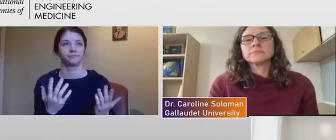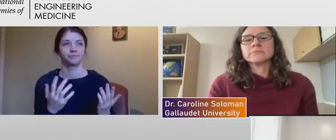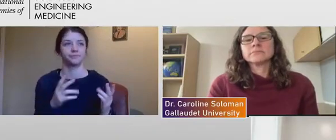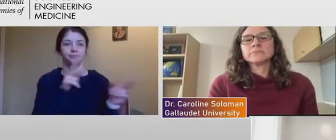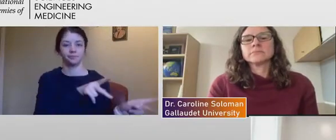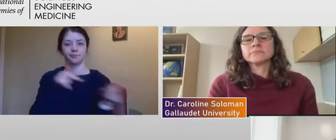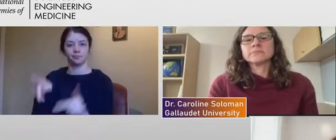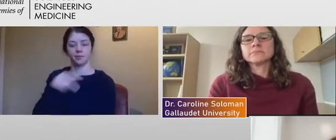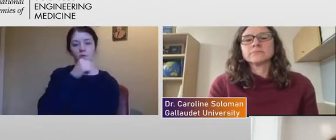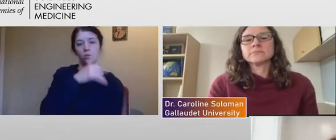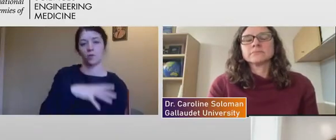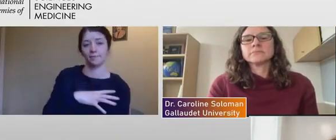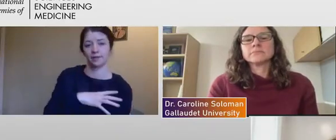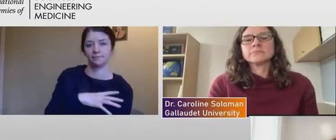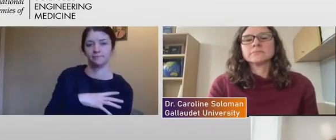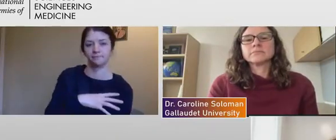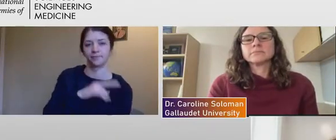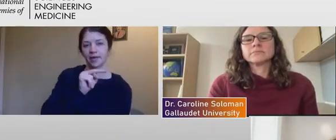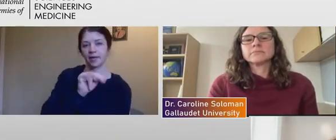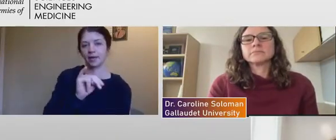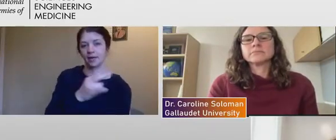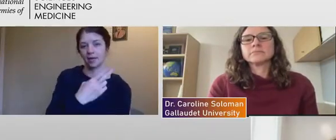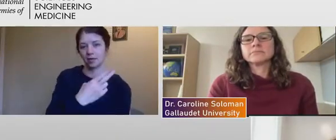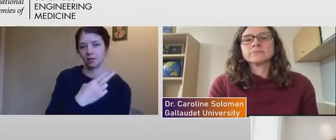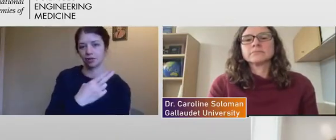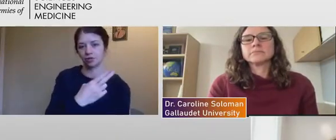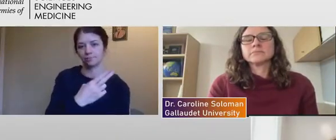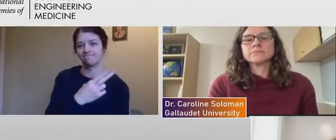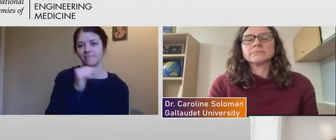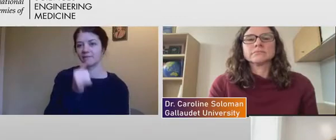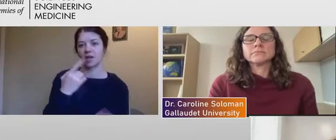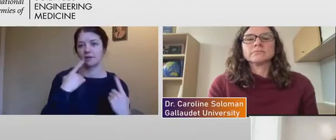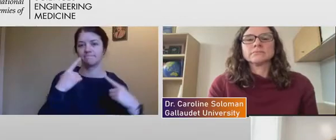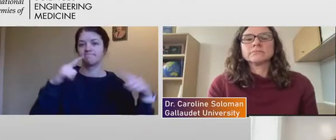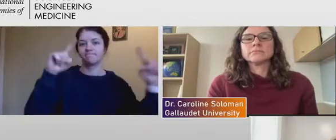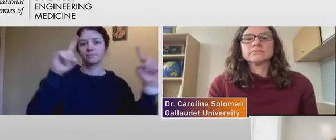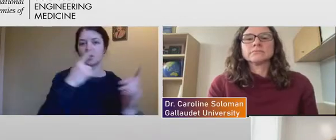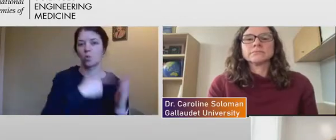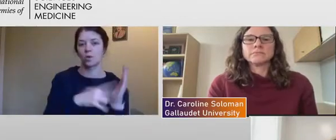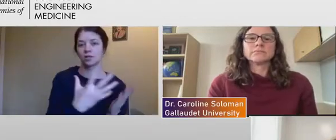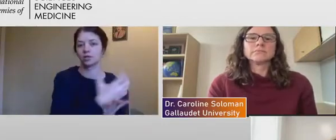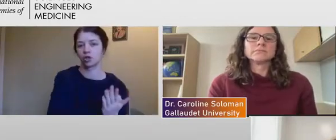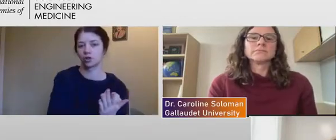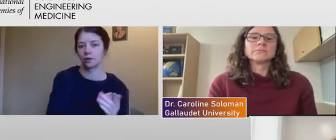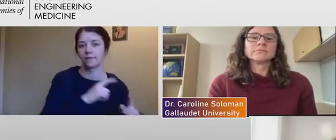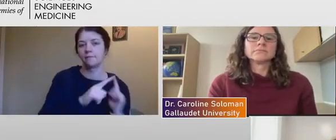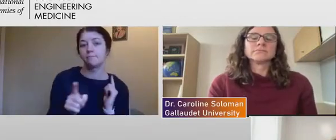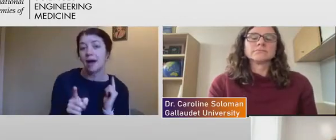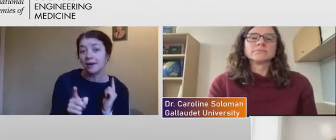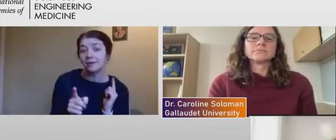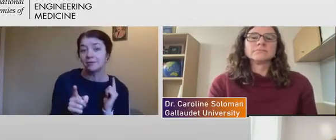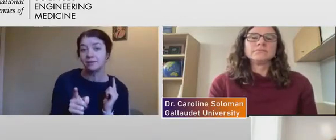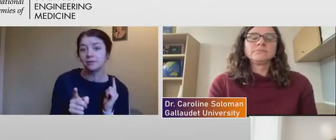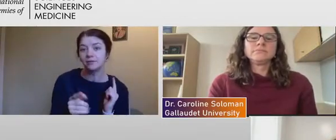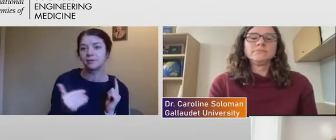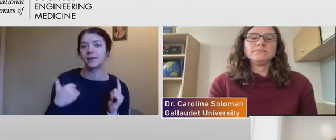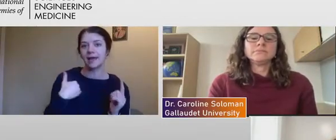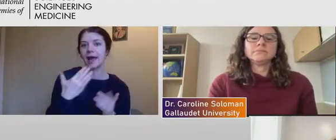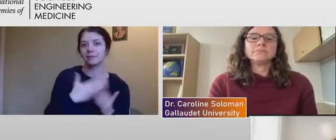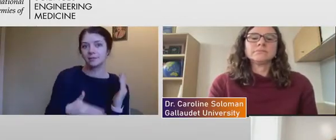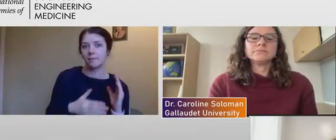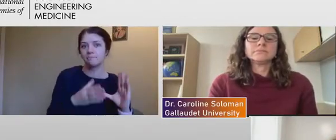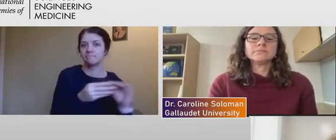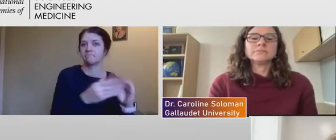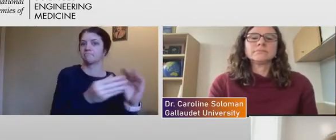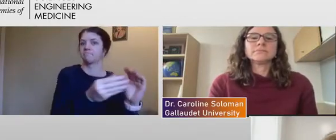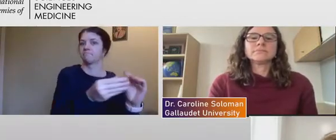they, they, they haven't achieved, I don't think what they deserve, but at least they've made their voice heard within the leadership. And I don't think